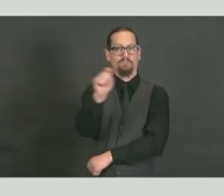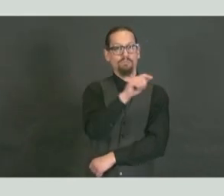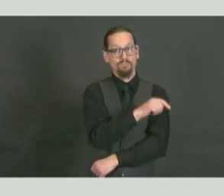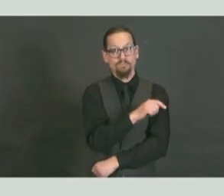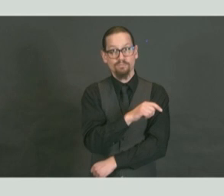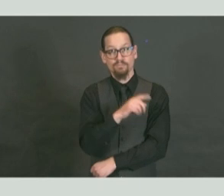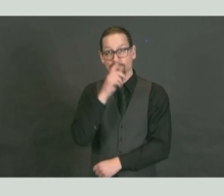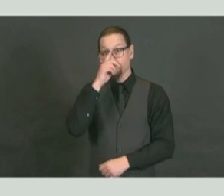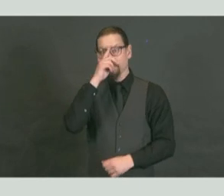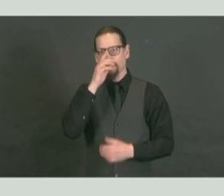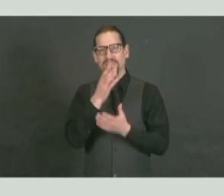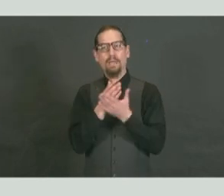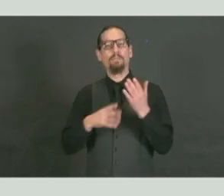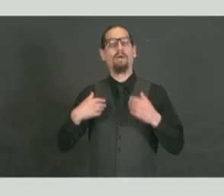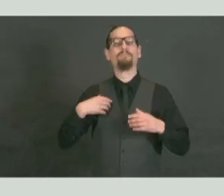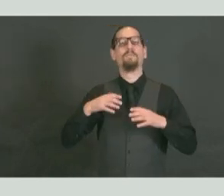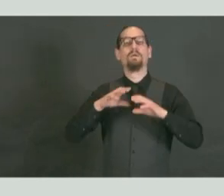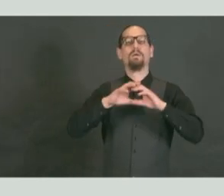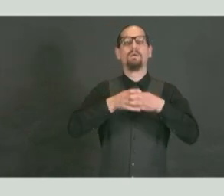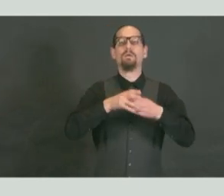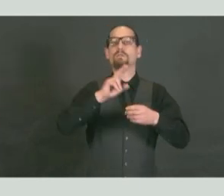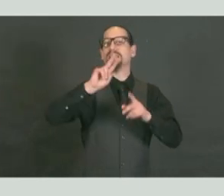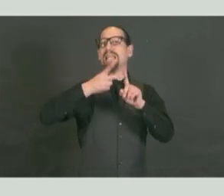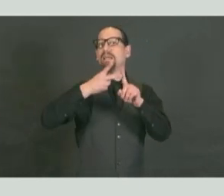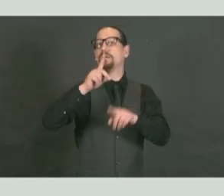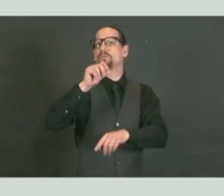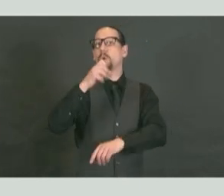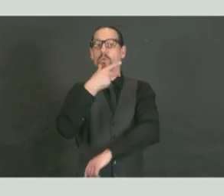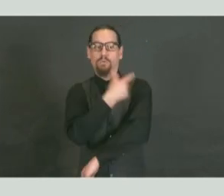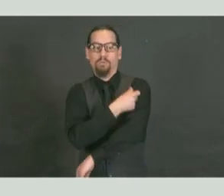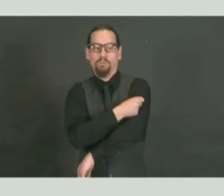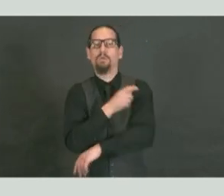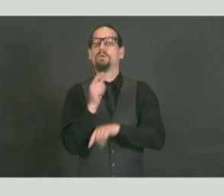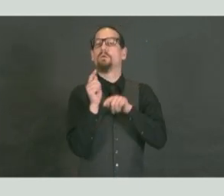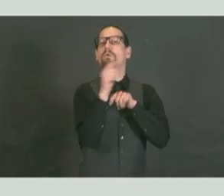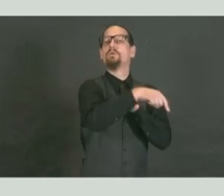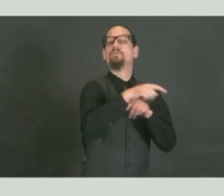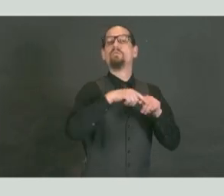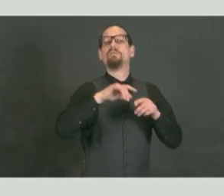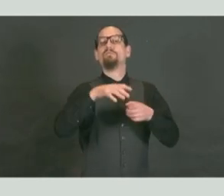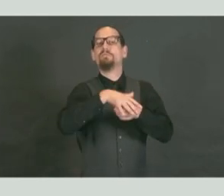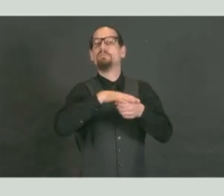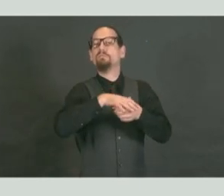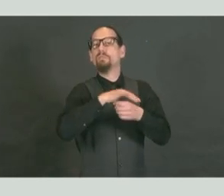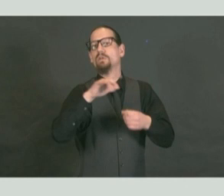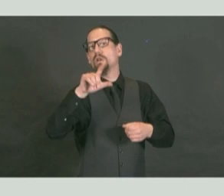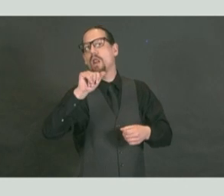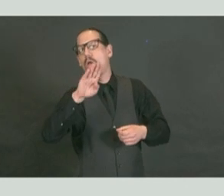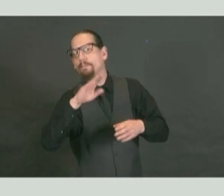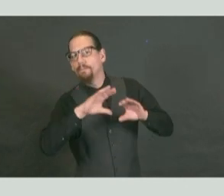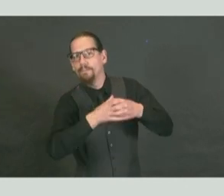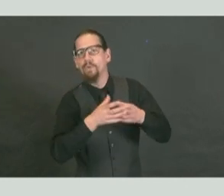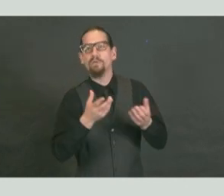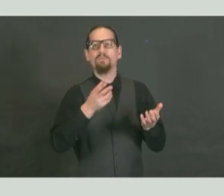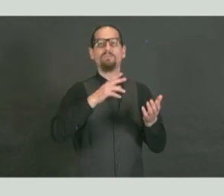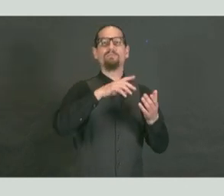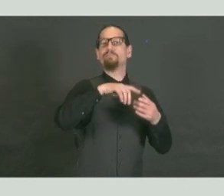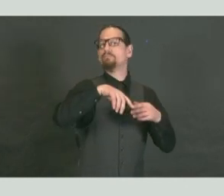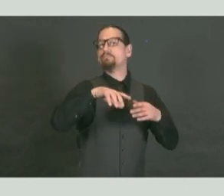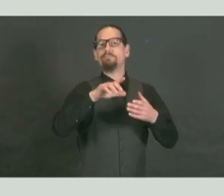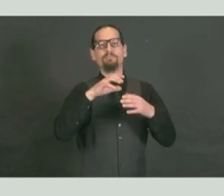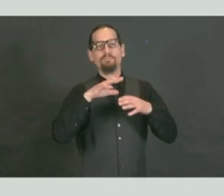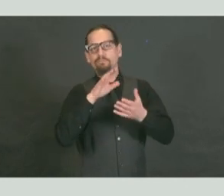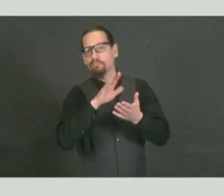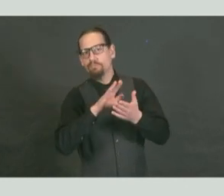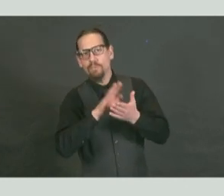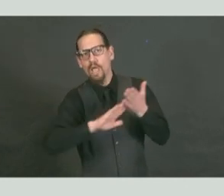still running for a number of populations, including pharmacists, laboratory professionals, college health services, staff at our